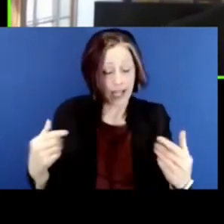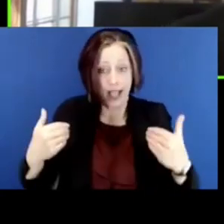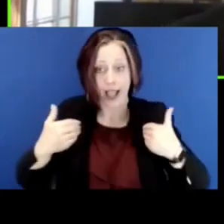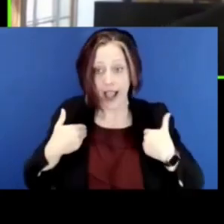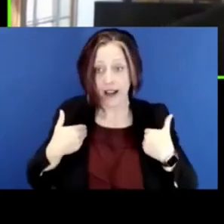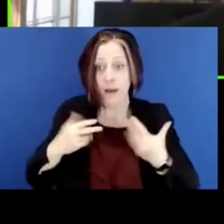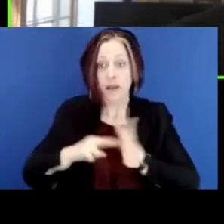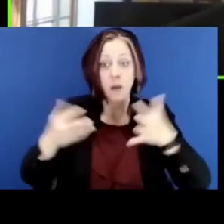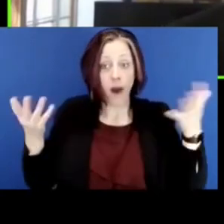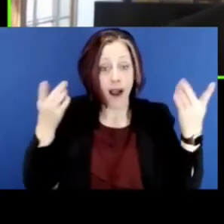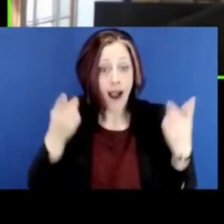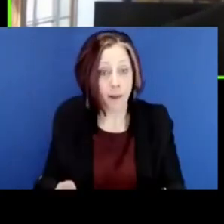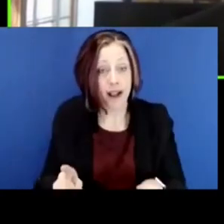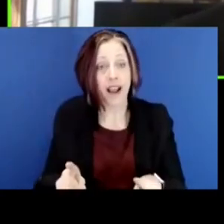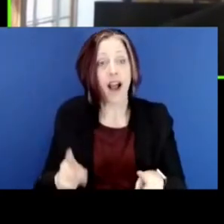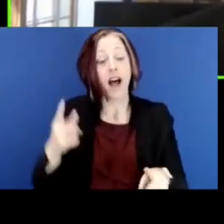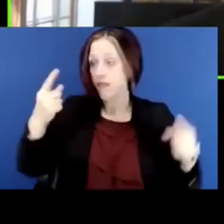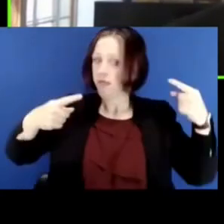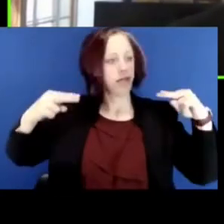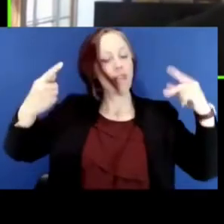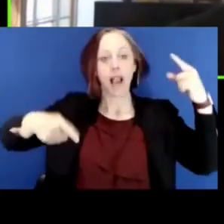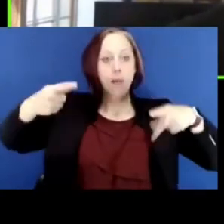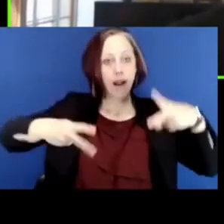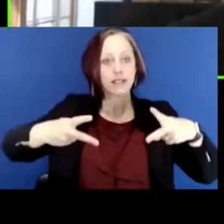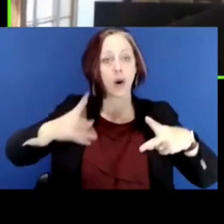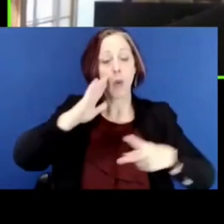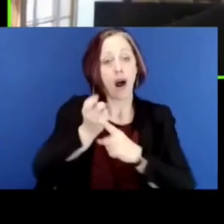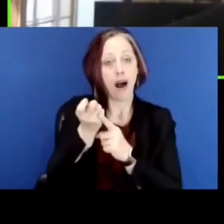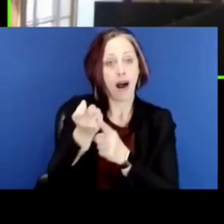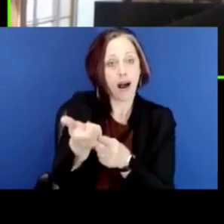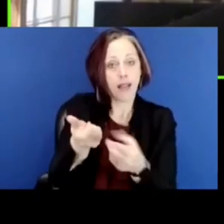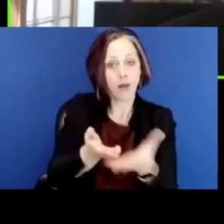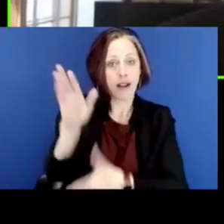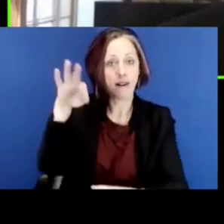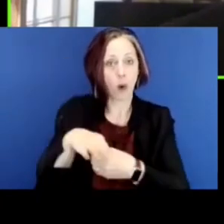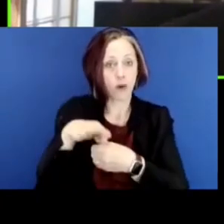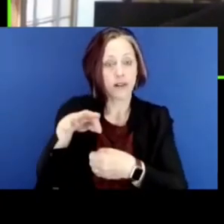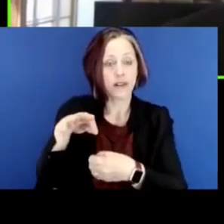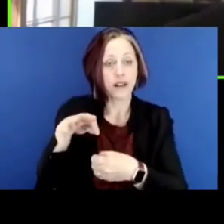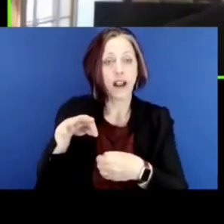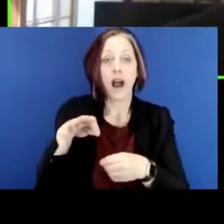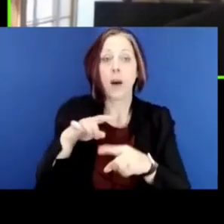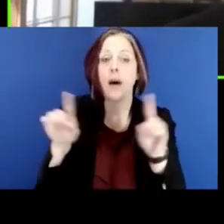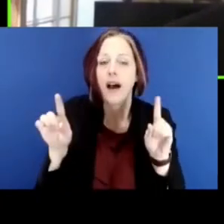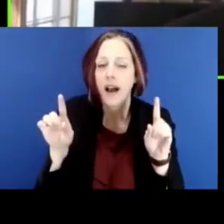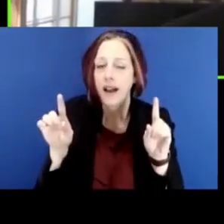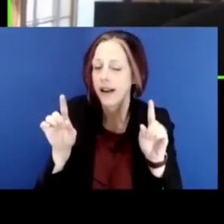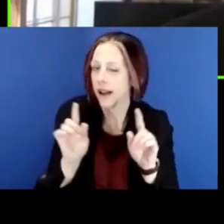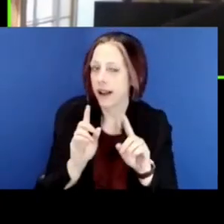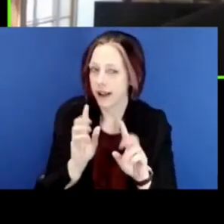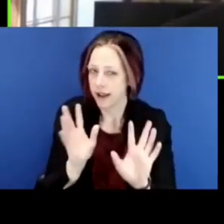end, the compromise was taking away that right to vote. But a very, very,